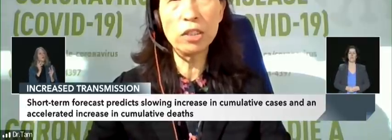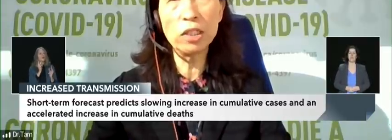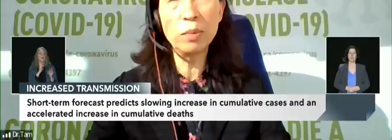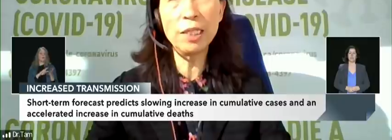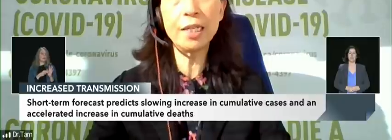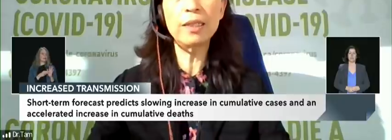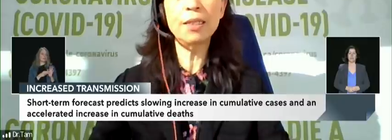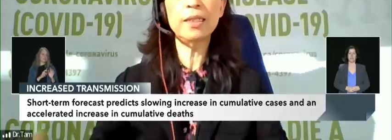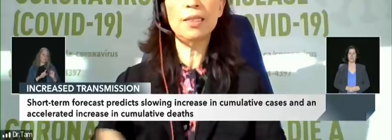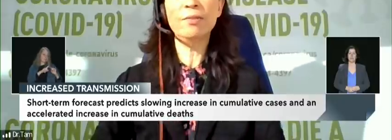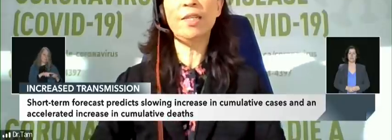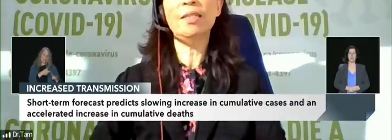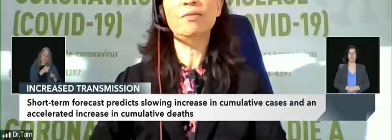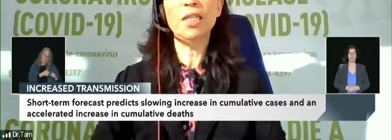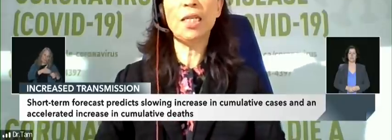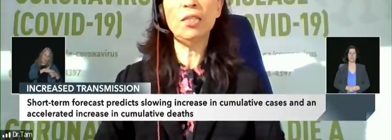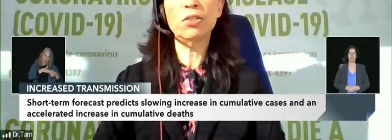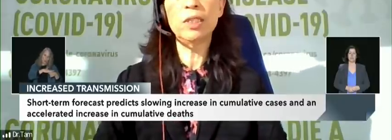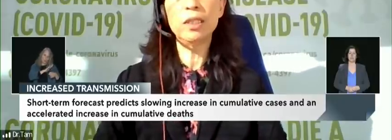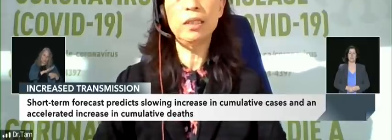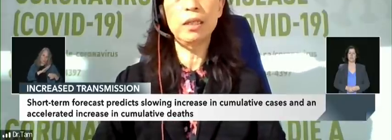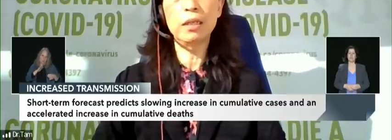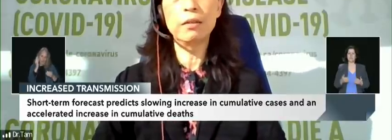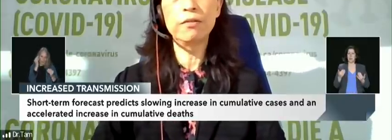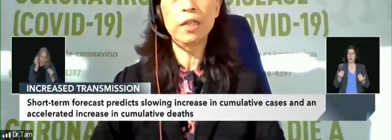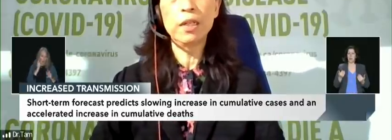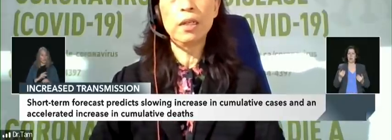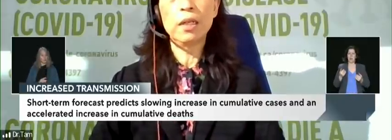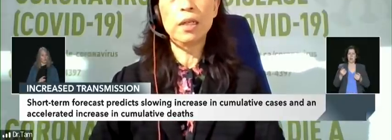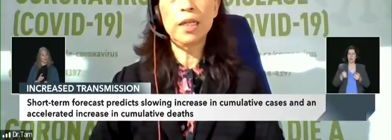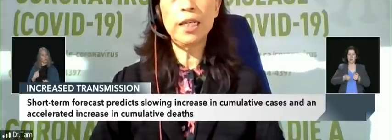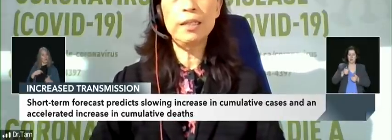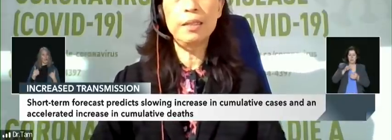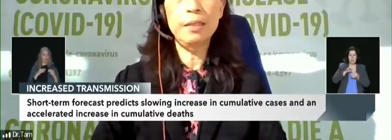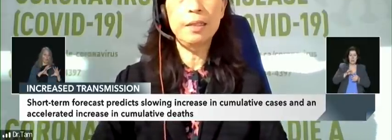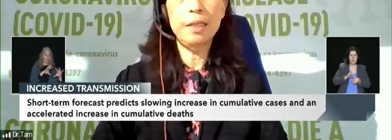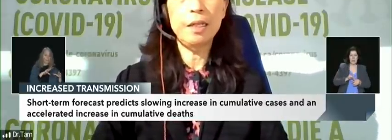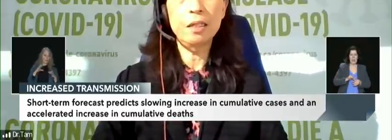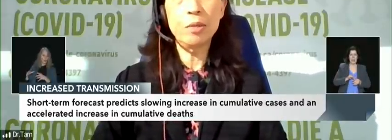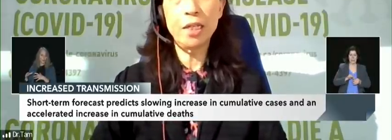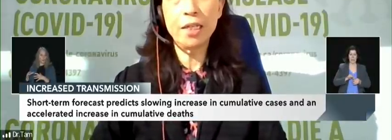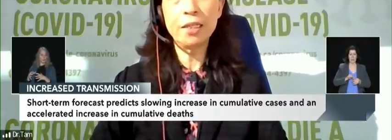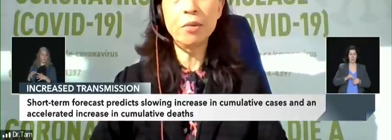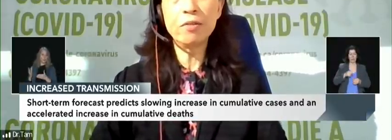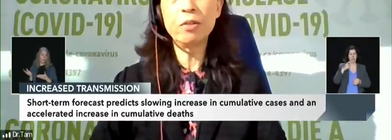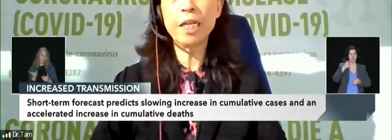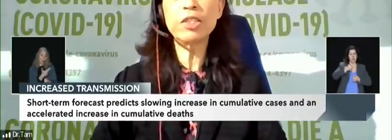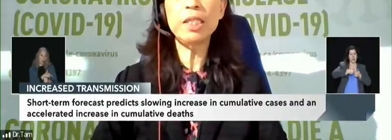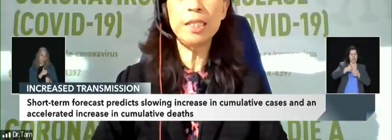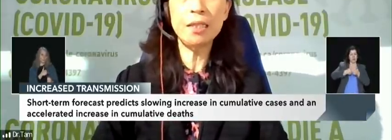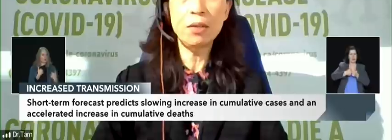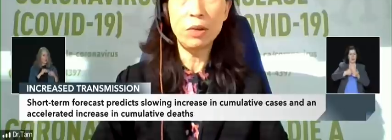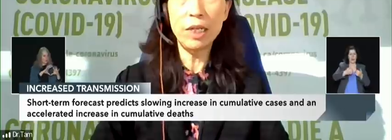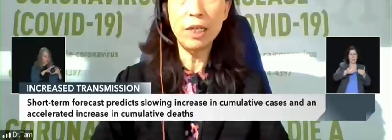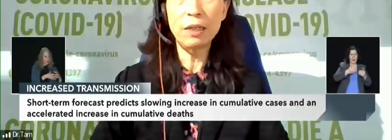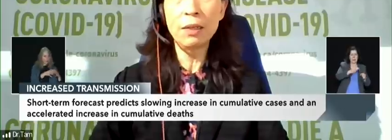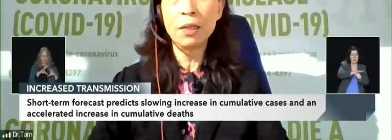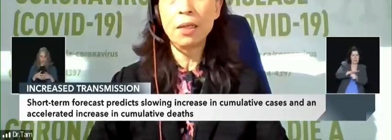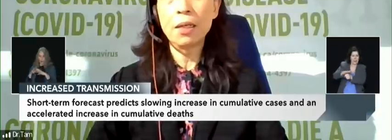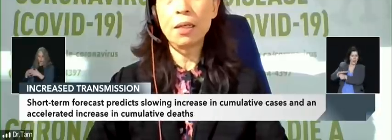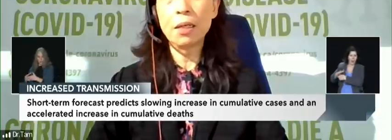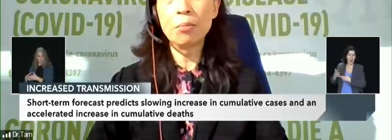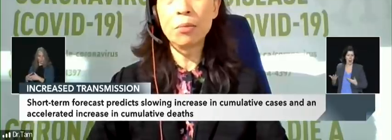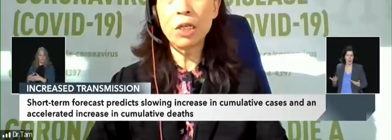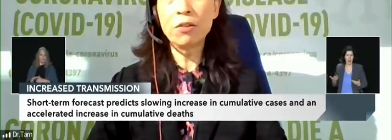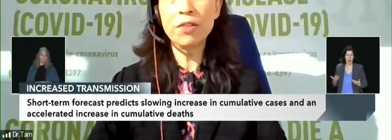local jurisdictions but yes there's in fact different categories of cases that are hospitalized some of whom actually did acquire